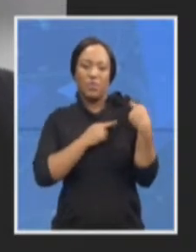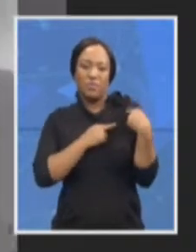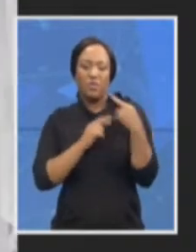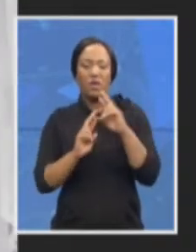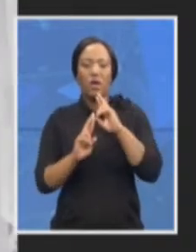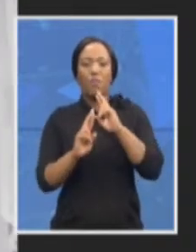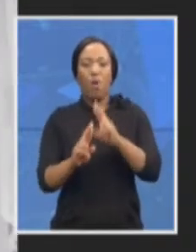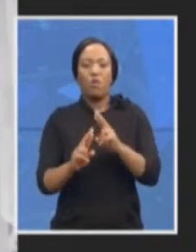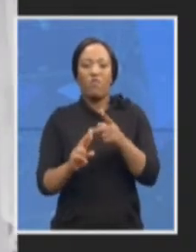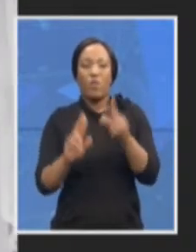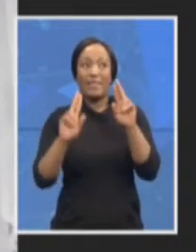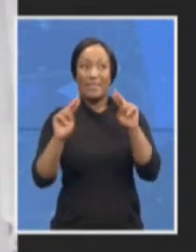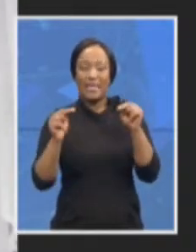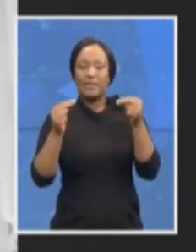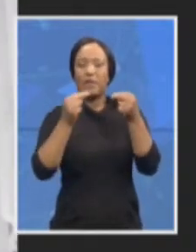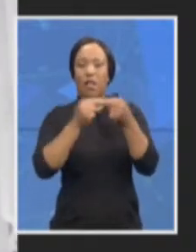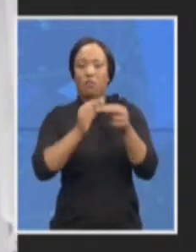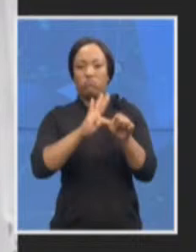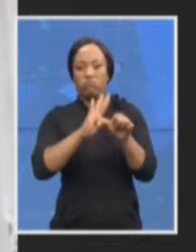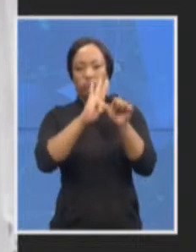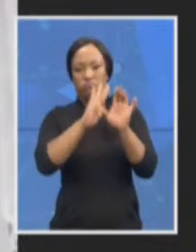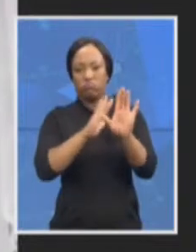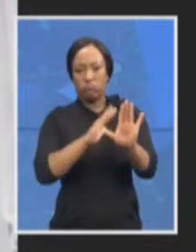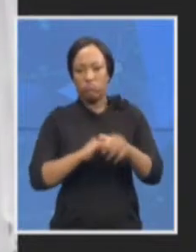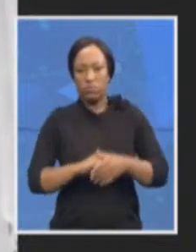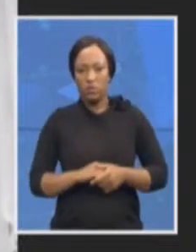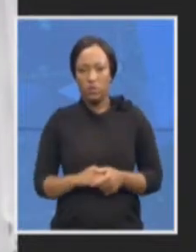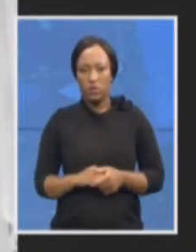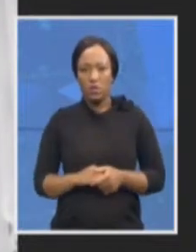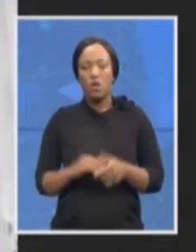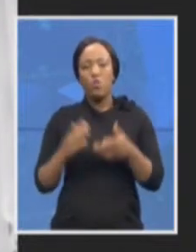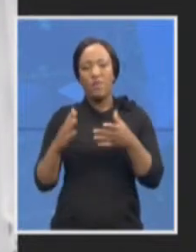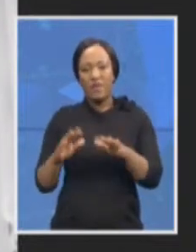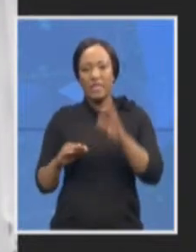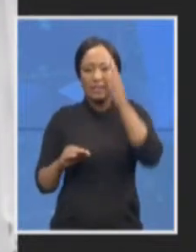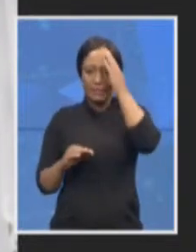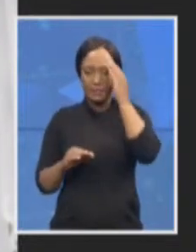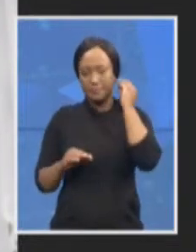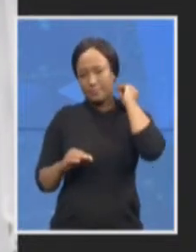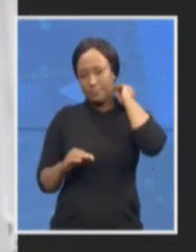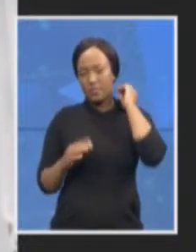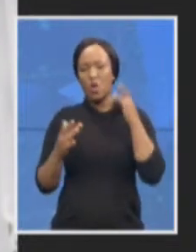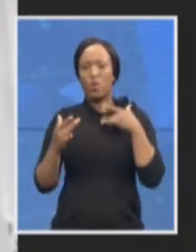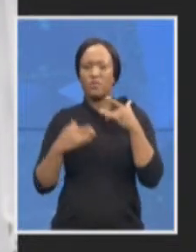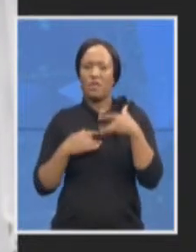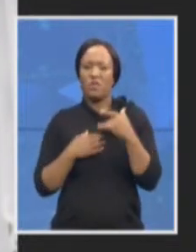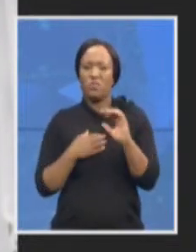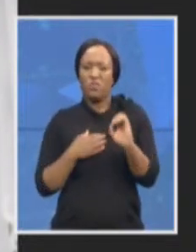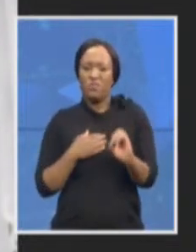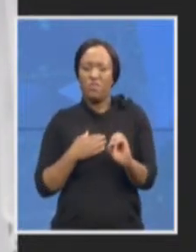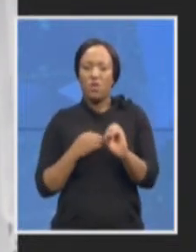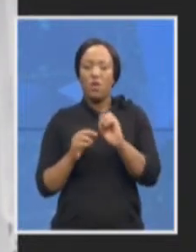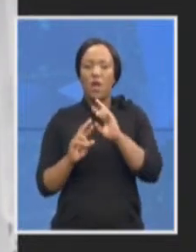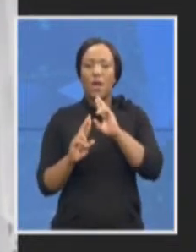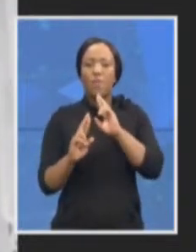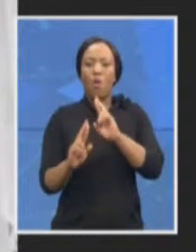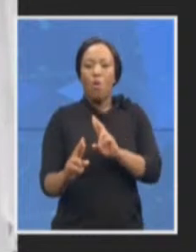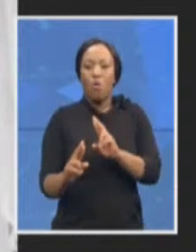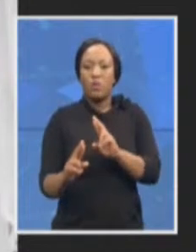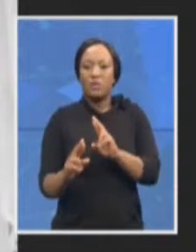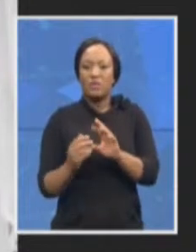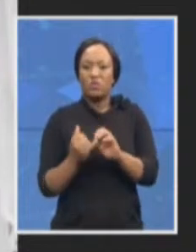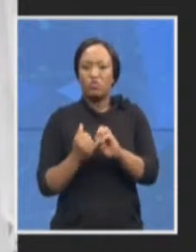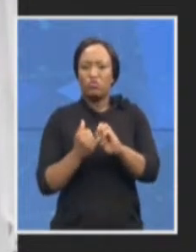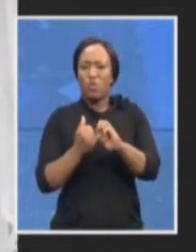said we have noted with concern concerted efforts of report that amounts to trial by the media where we are